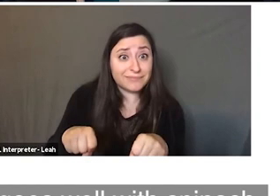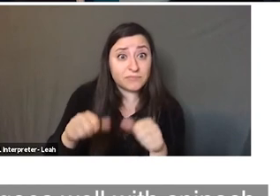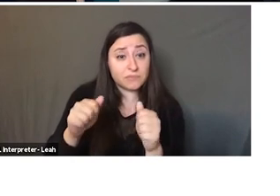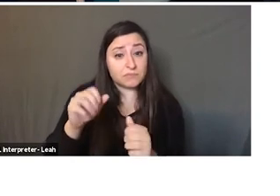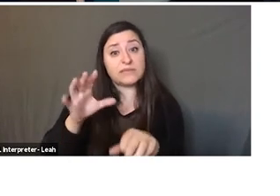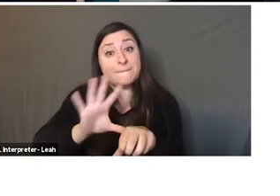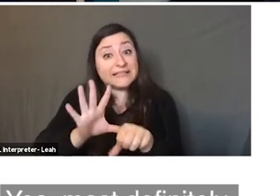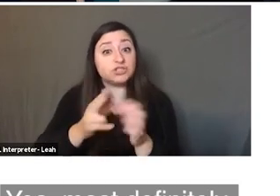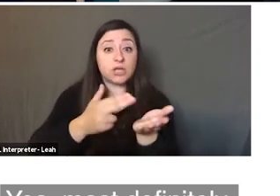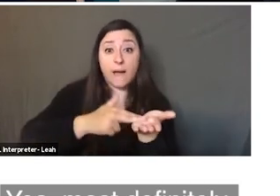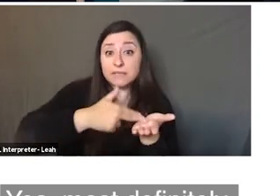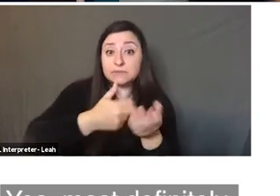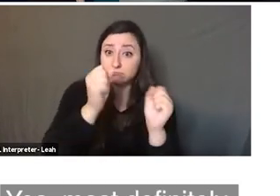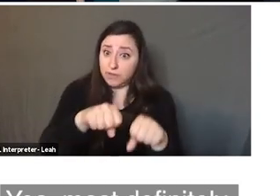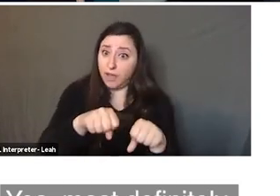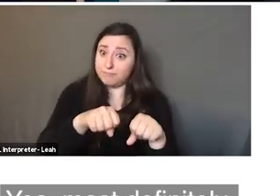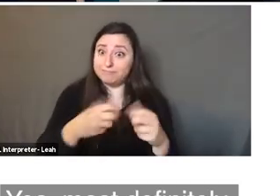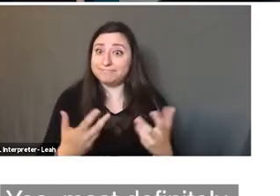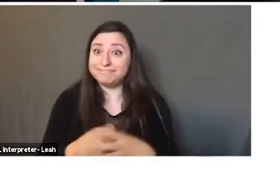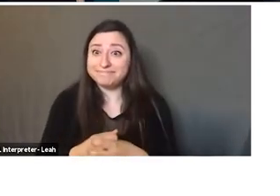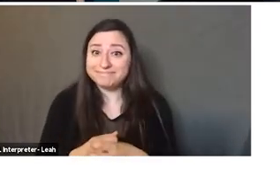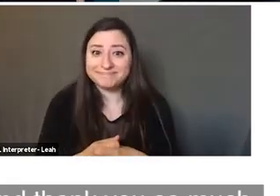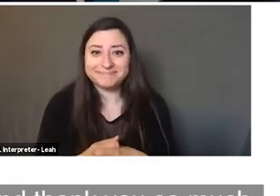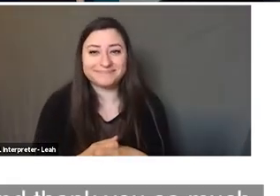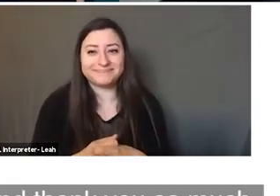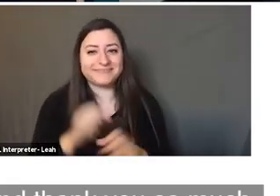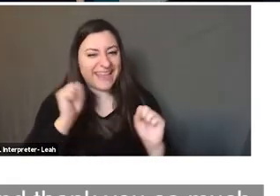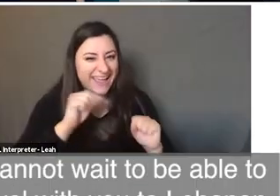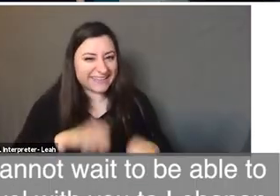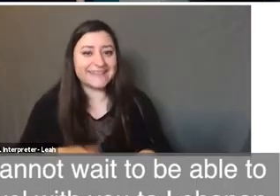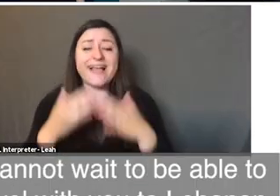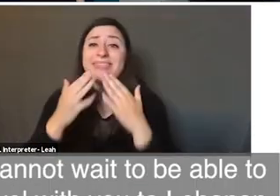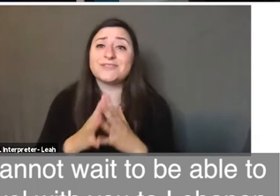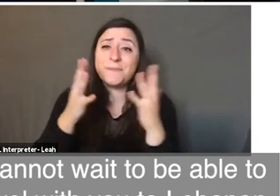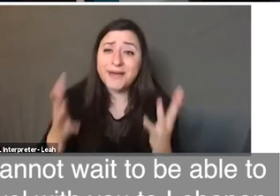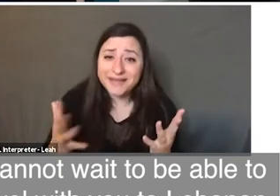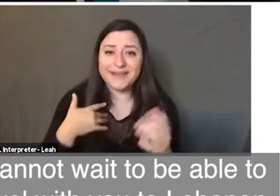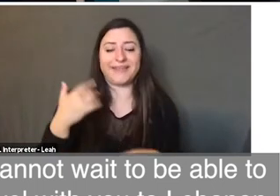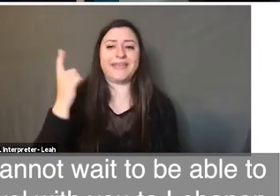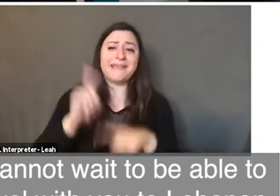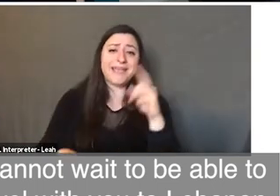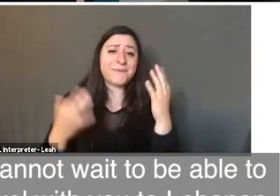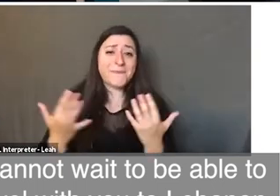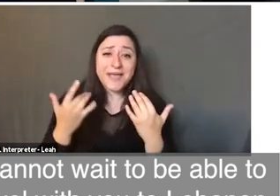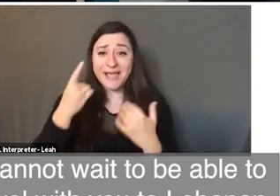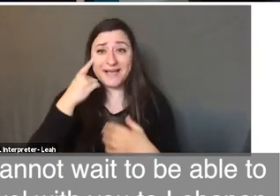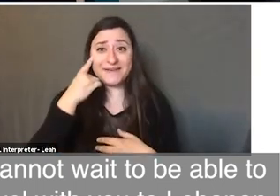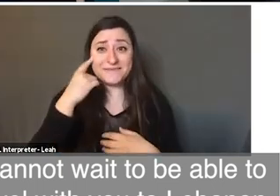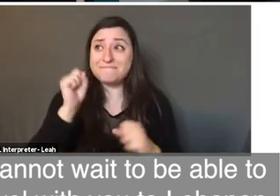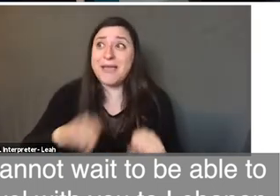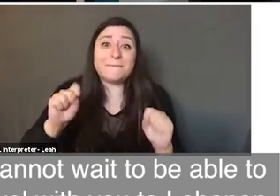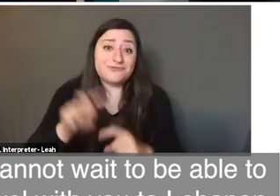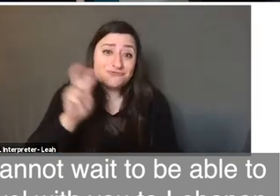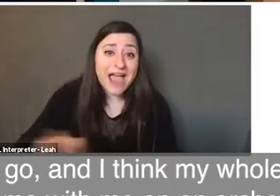spinach. Yes, hummus, definitely. And thank you so much. I cannot wait to be able to travel